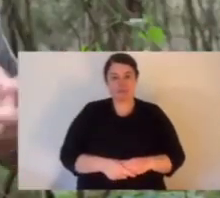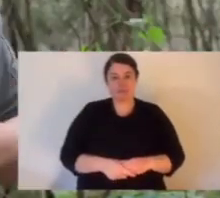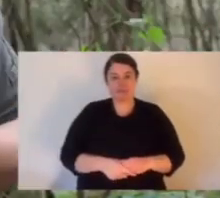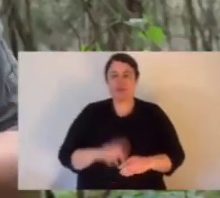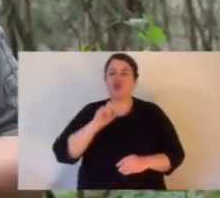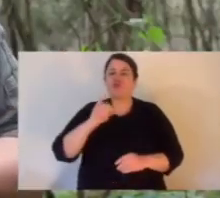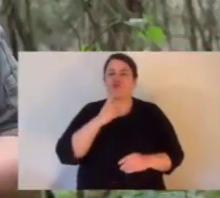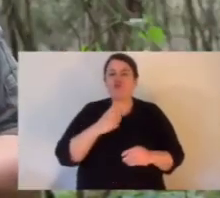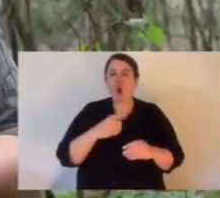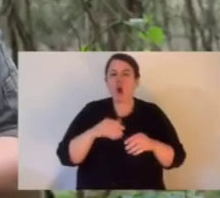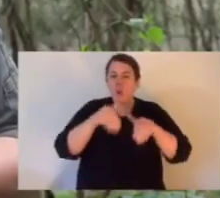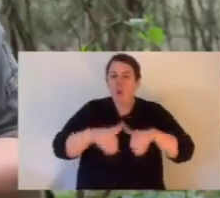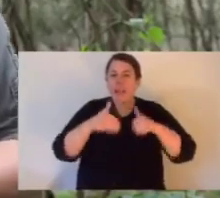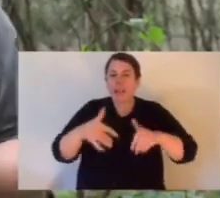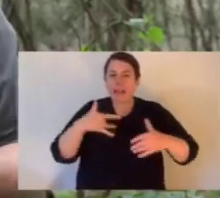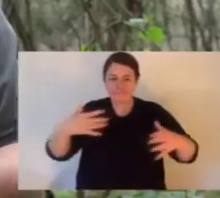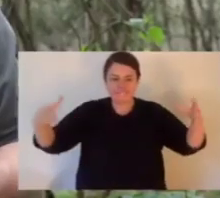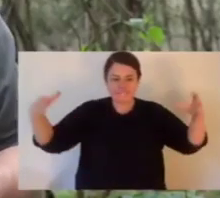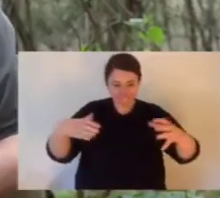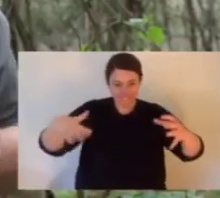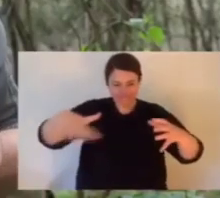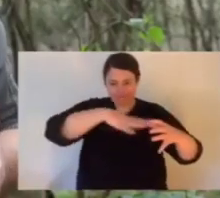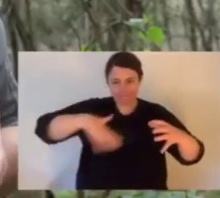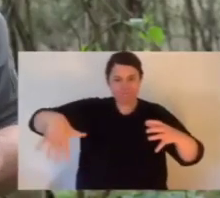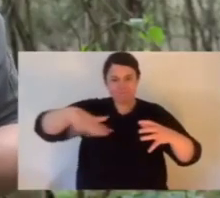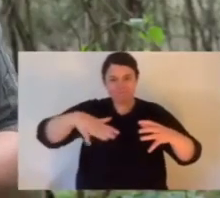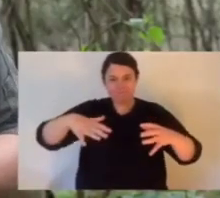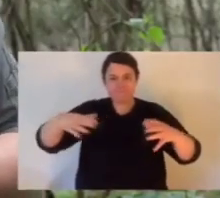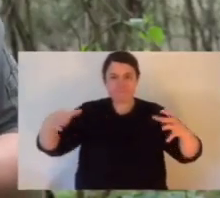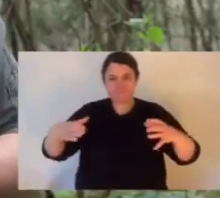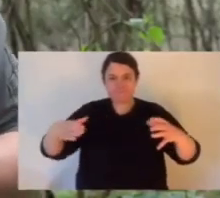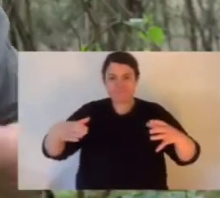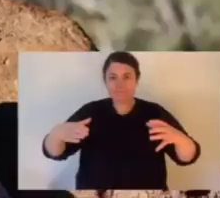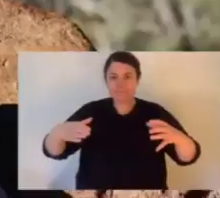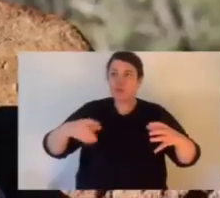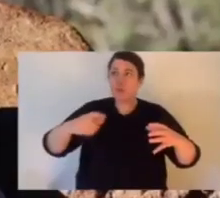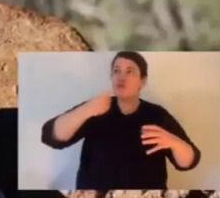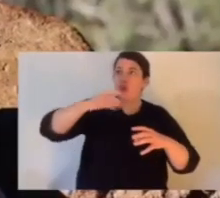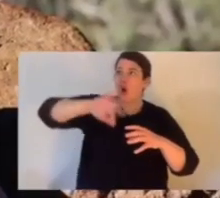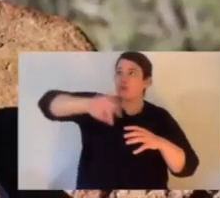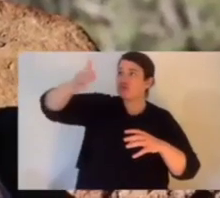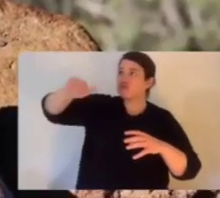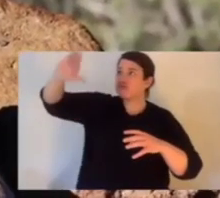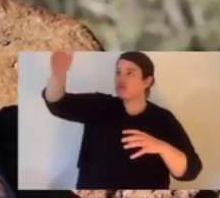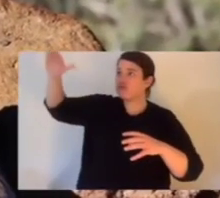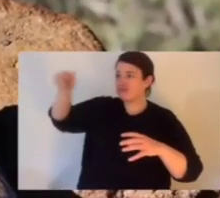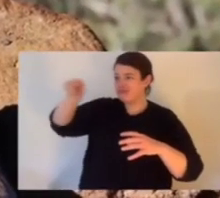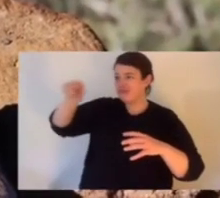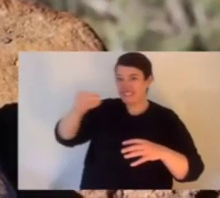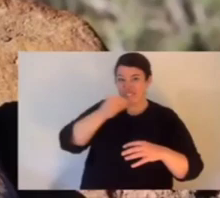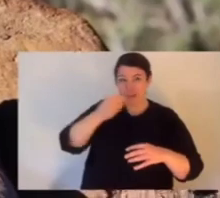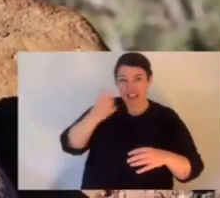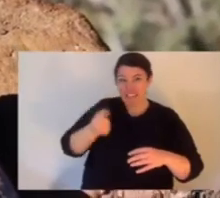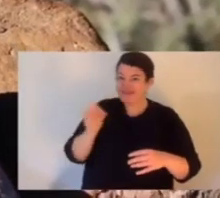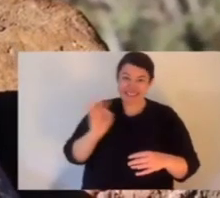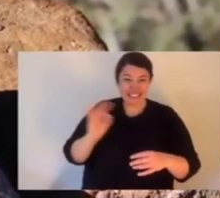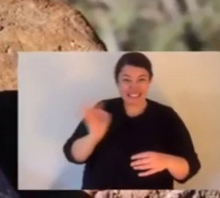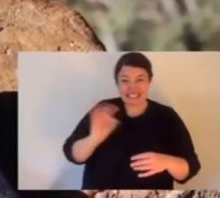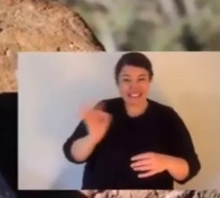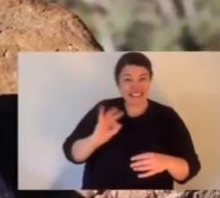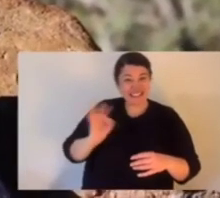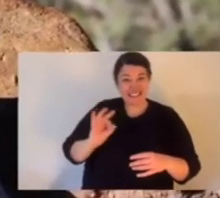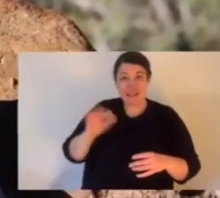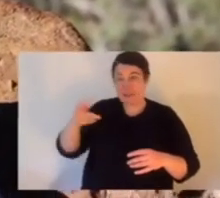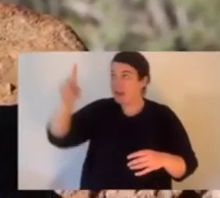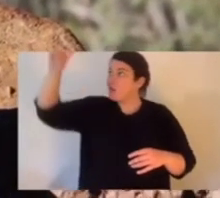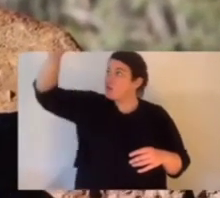found in our area of the Barrington Tops and there are still some scattered populations, but it's our job to breed as many as we can and get them into